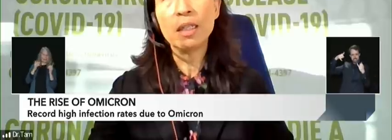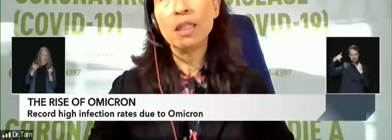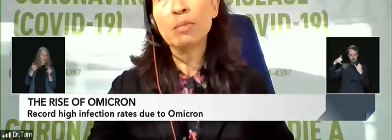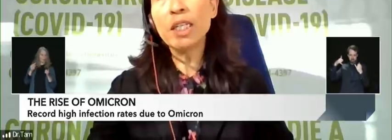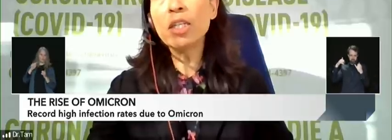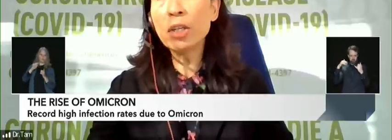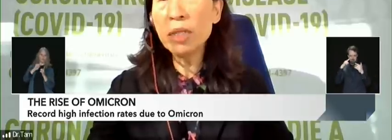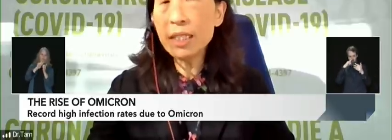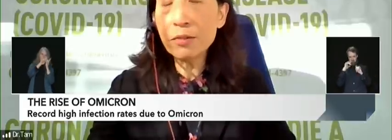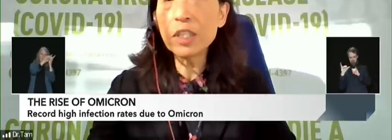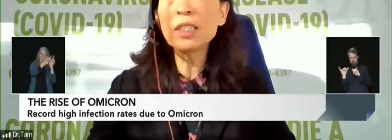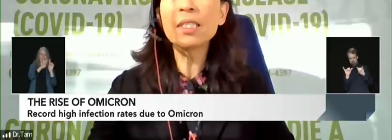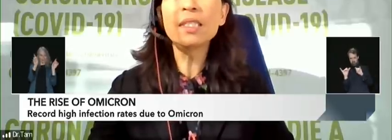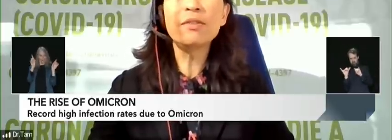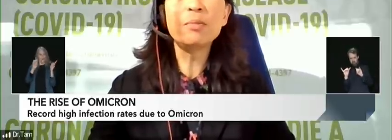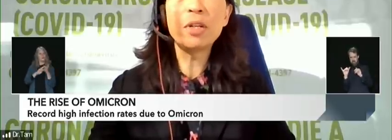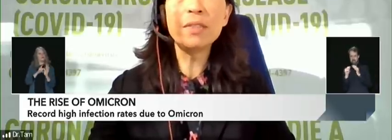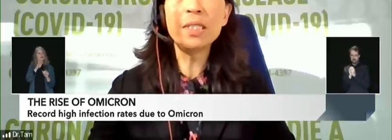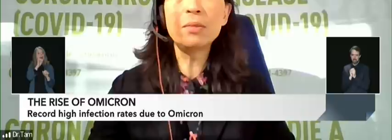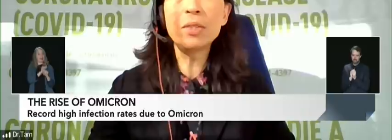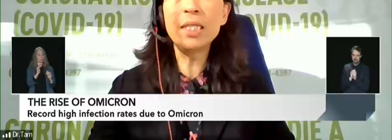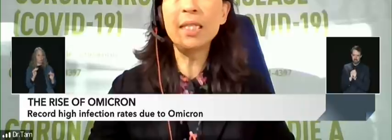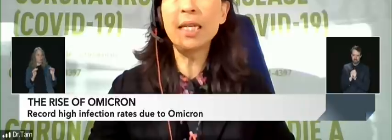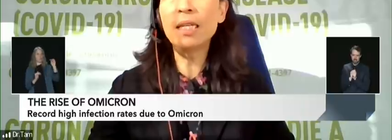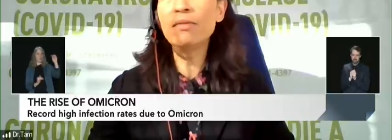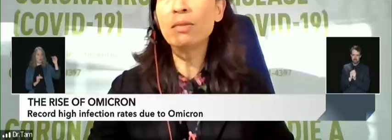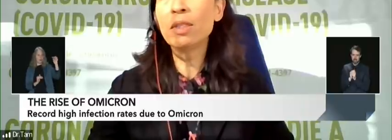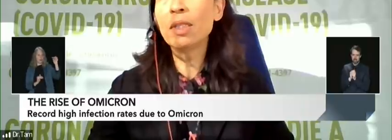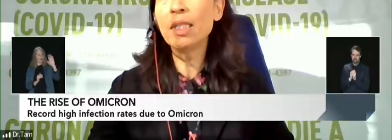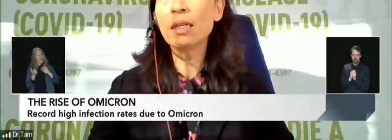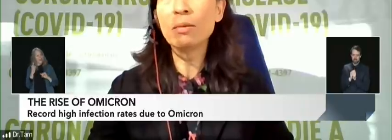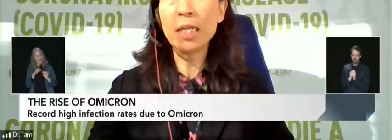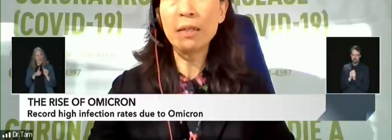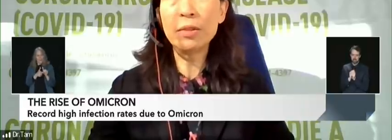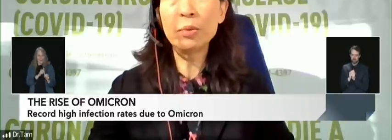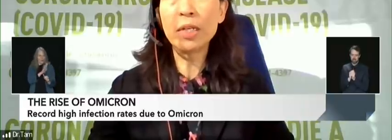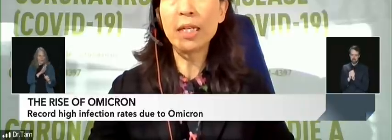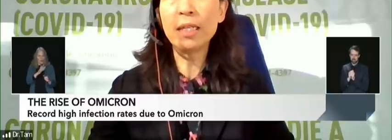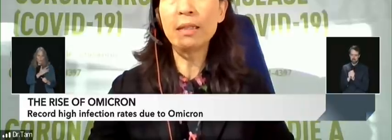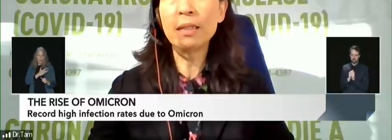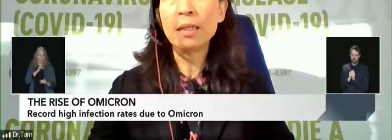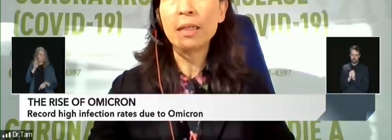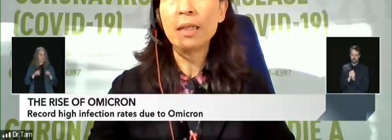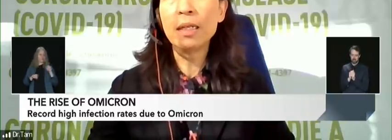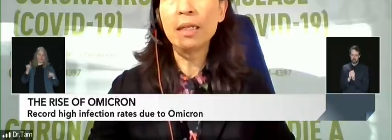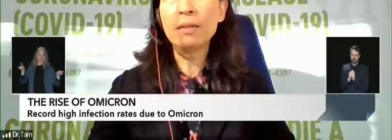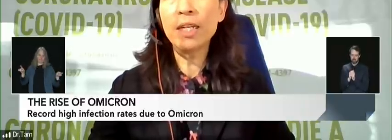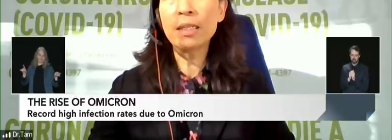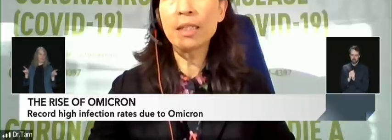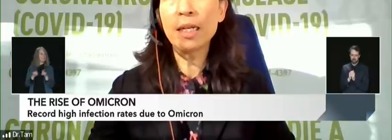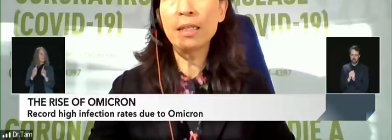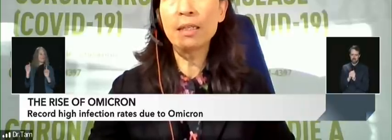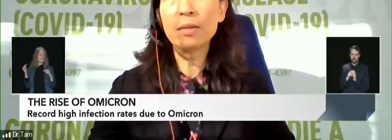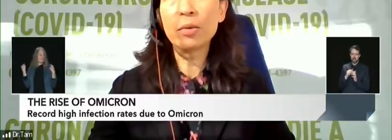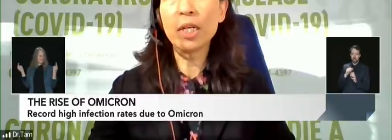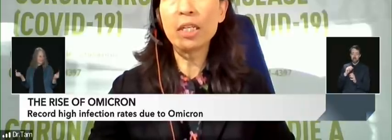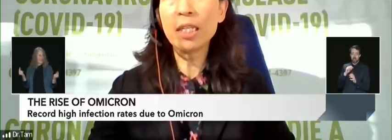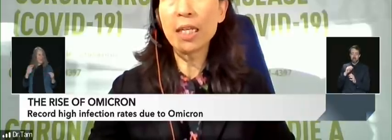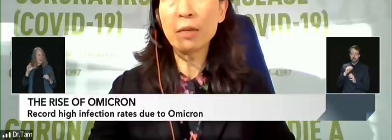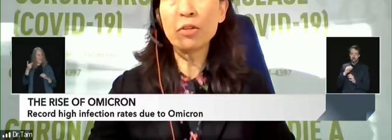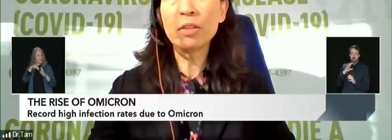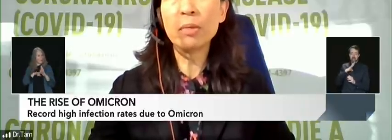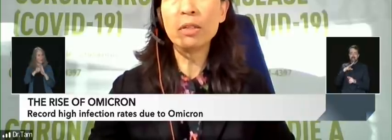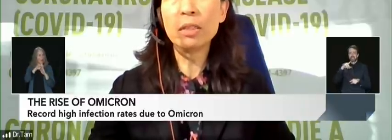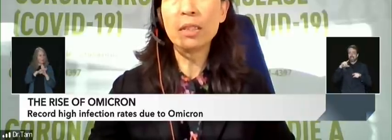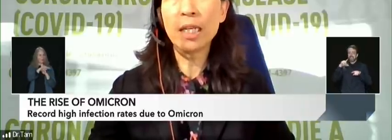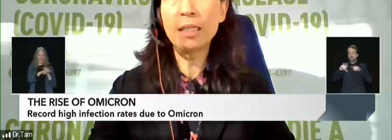higher but it could be different in different provinces we've seen that even with the other waves where in in fact Canada was quite